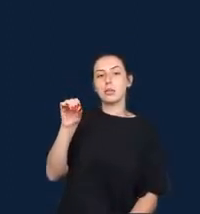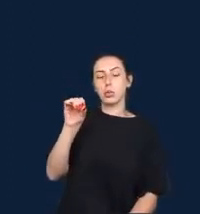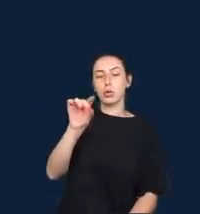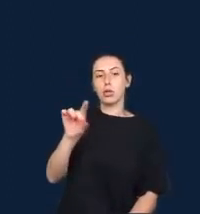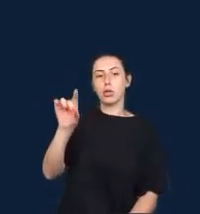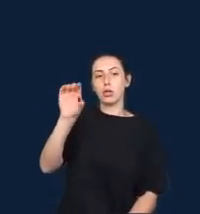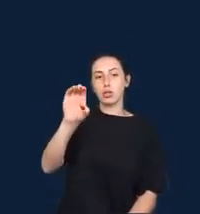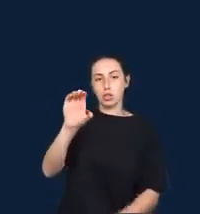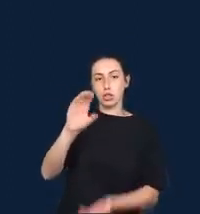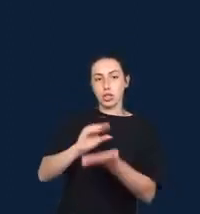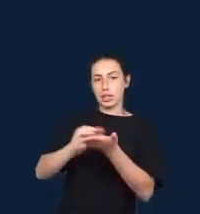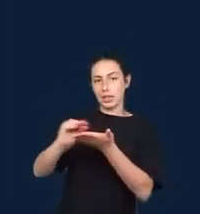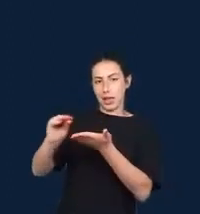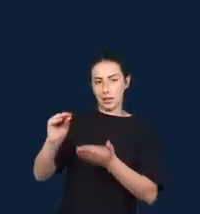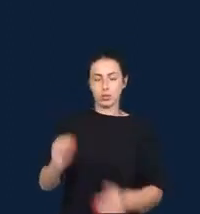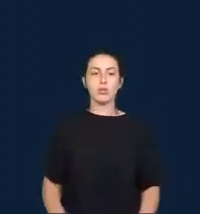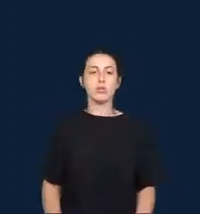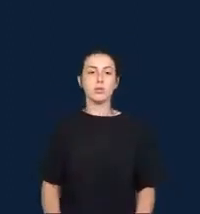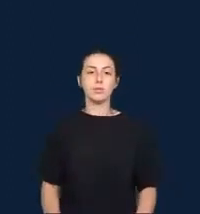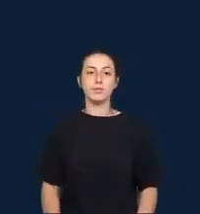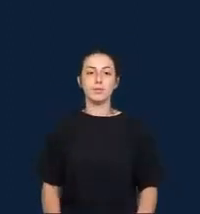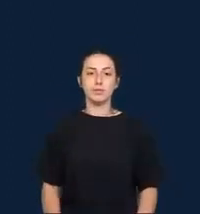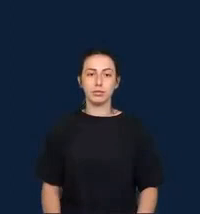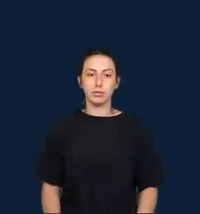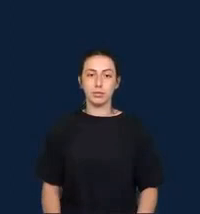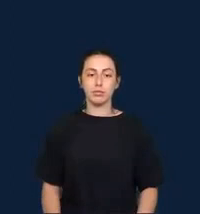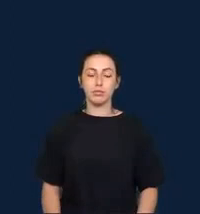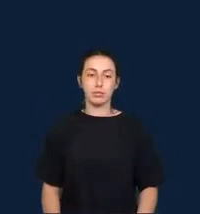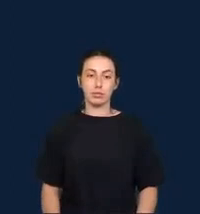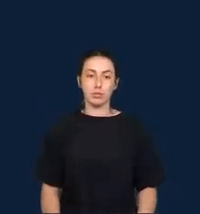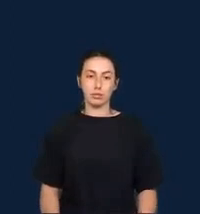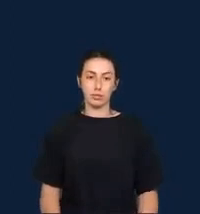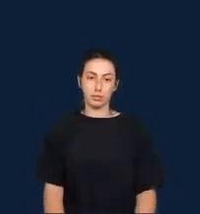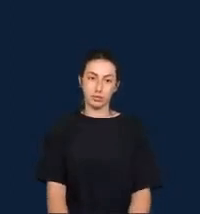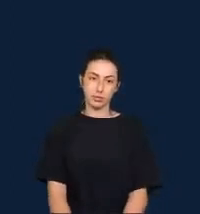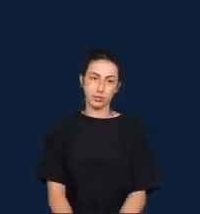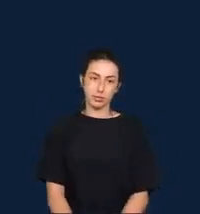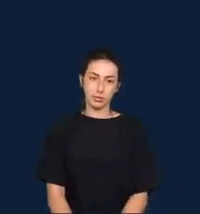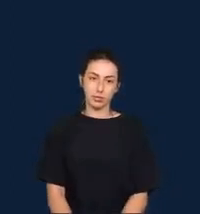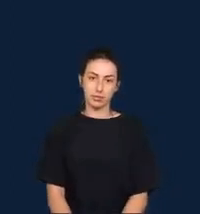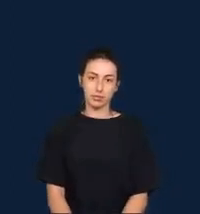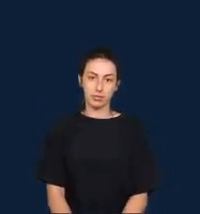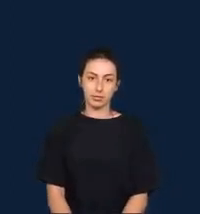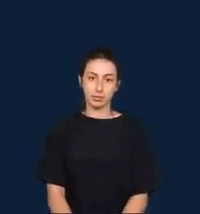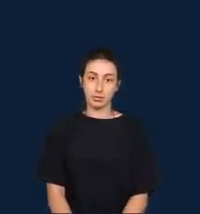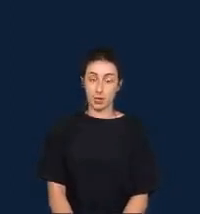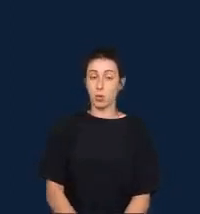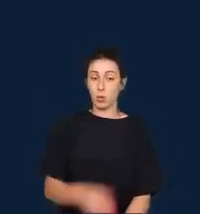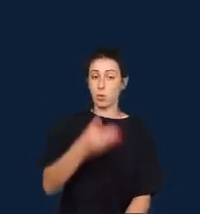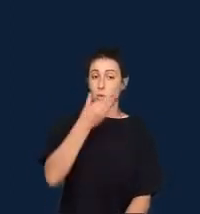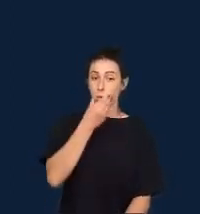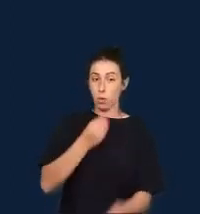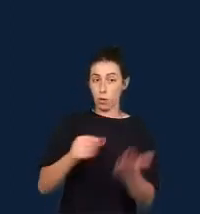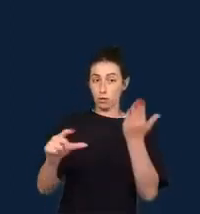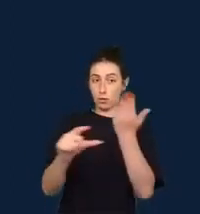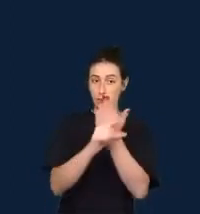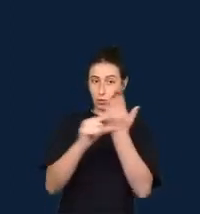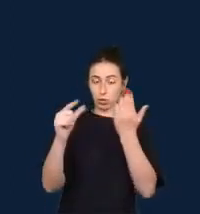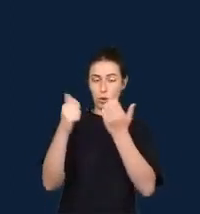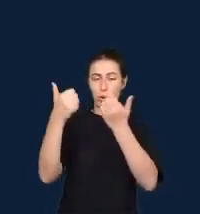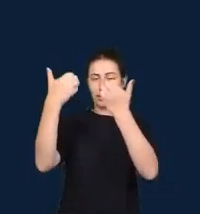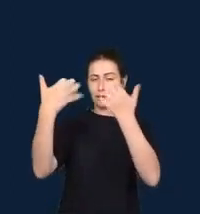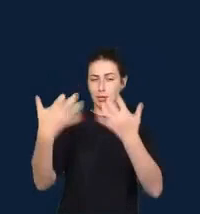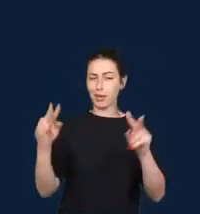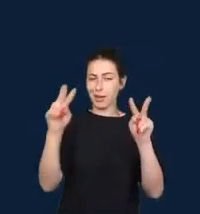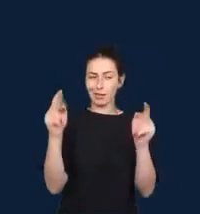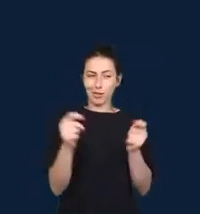So the chapter by Kunda discusses concerns about access control issues of free labor and governance